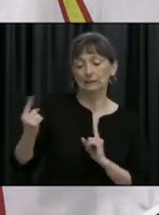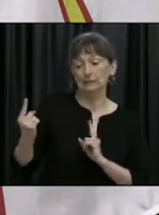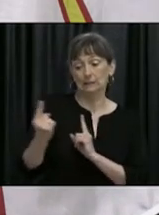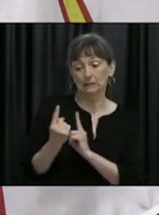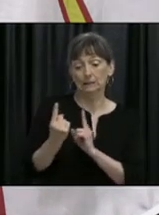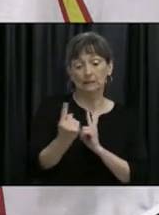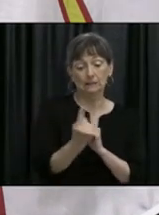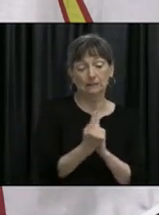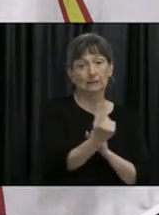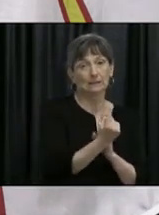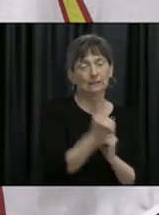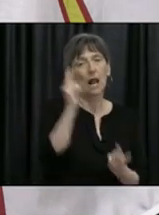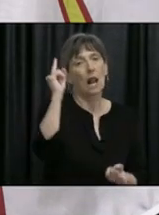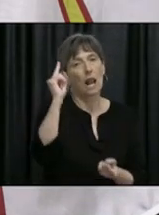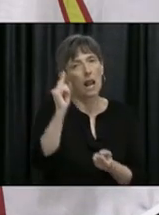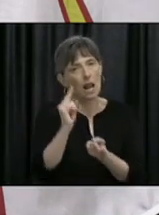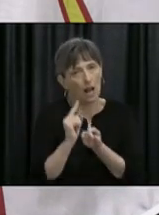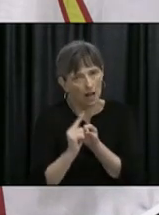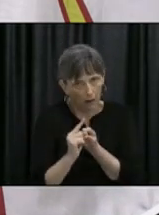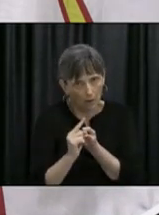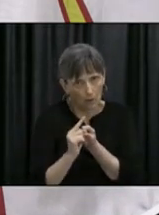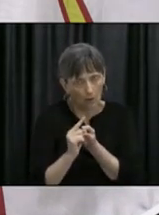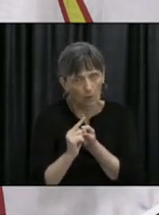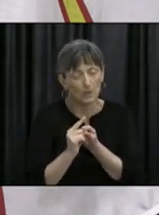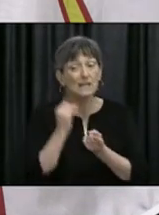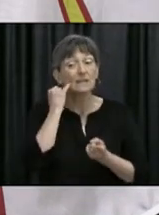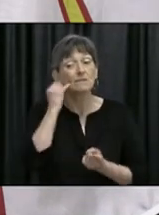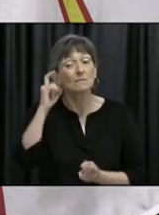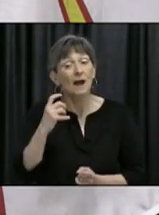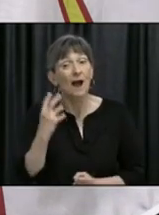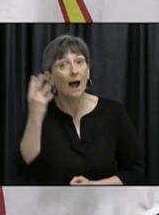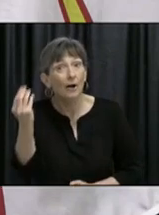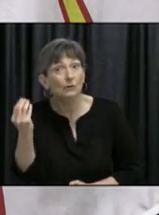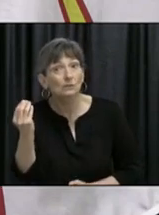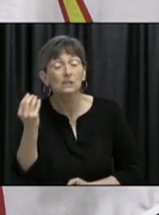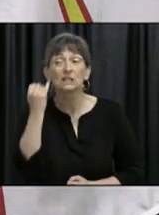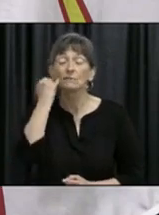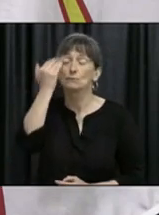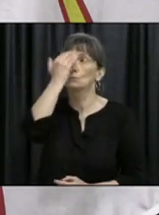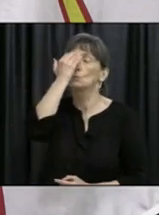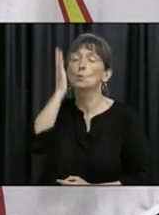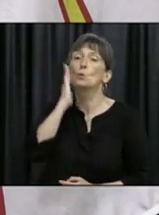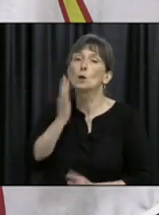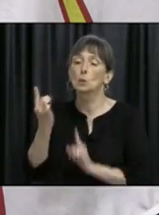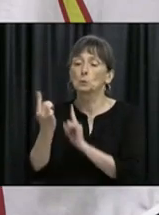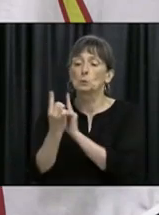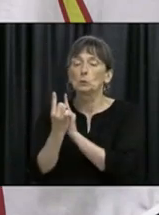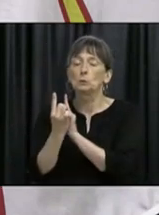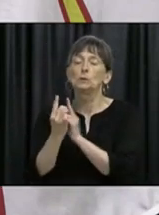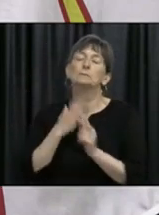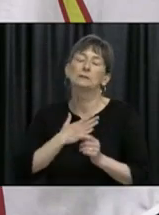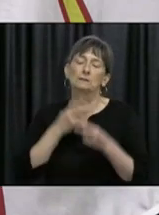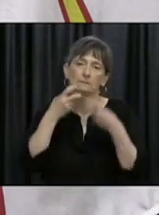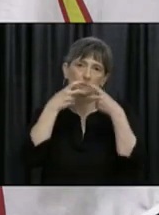least number possible. And if you must go out where you're going to have very close contact, please wear a mask.